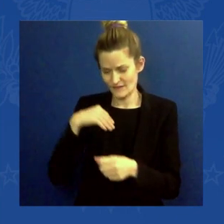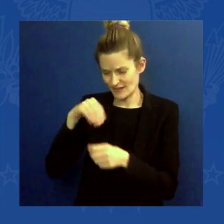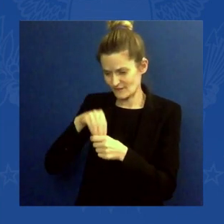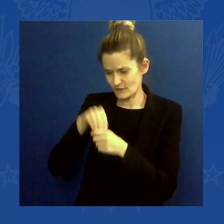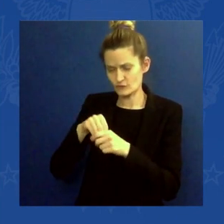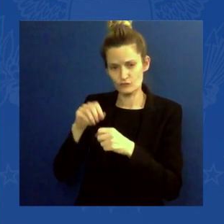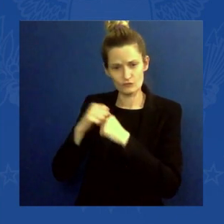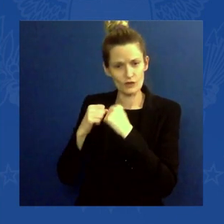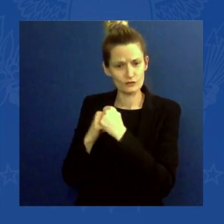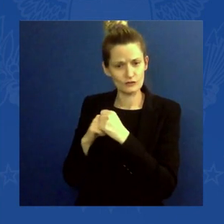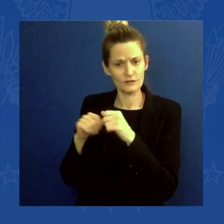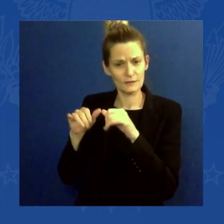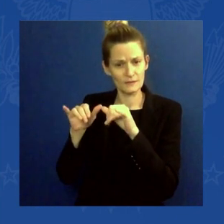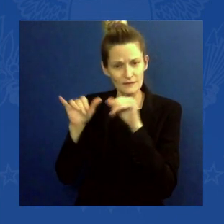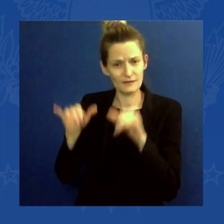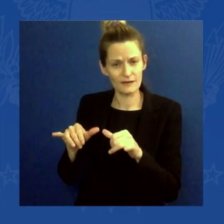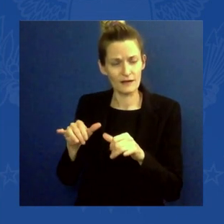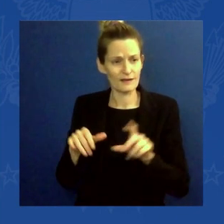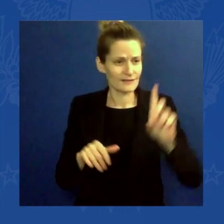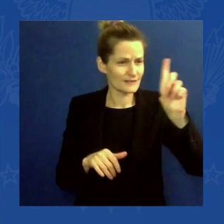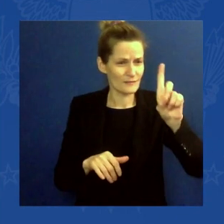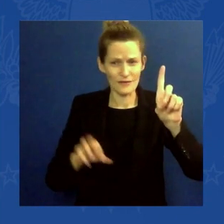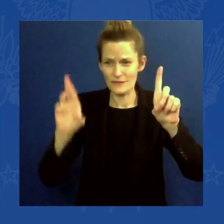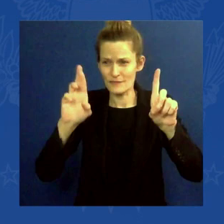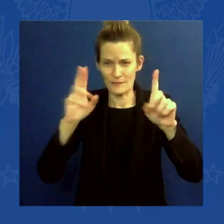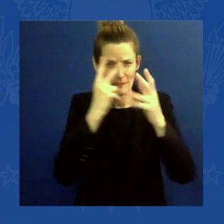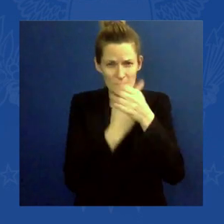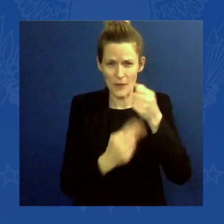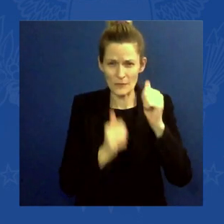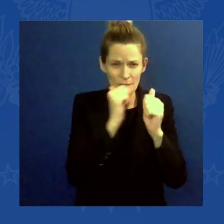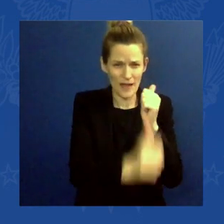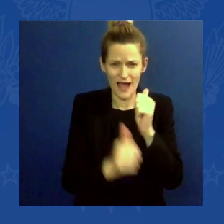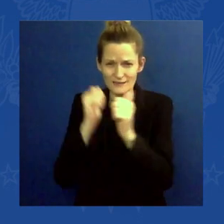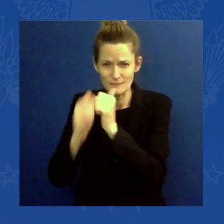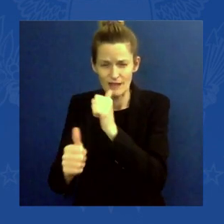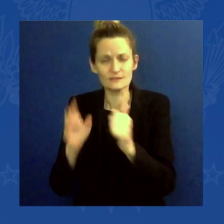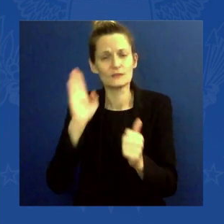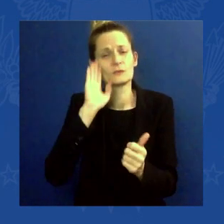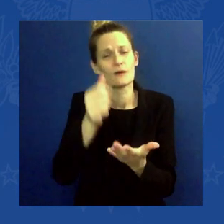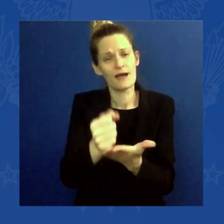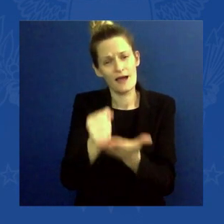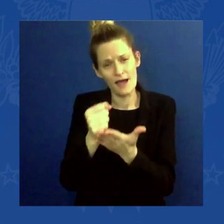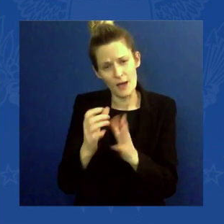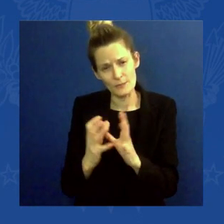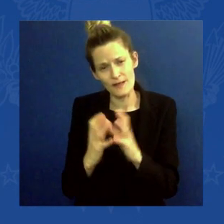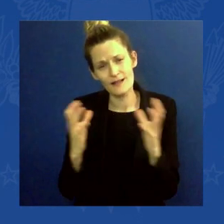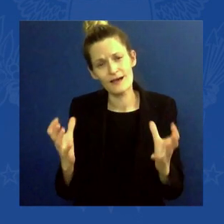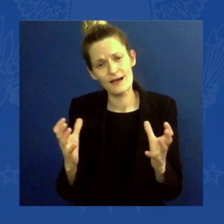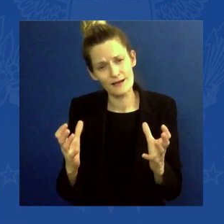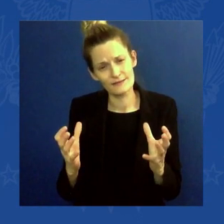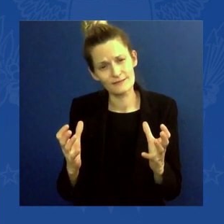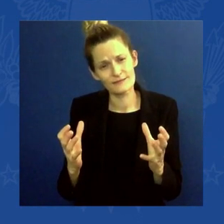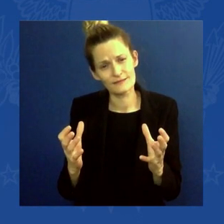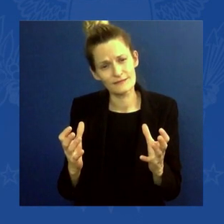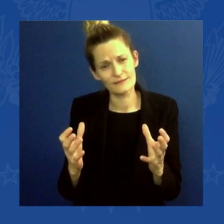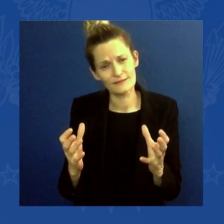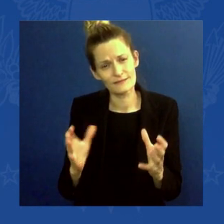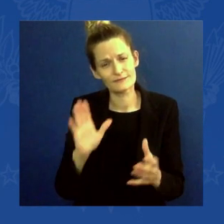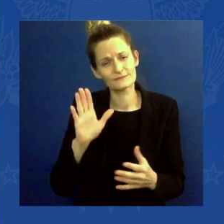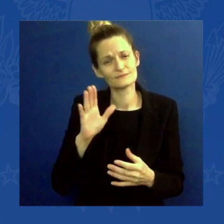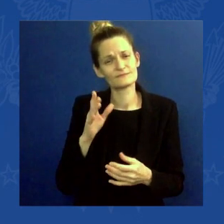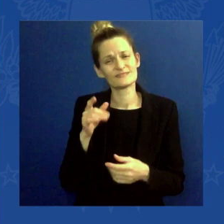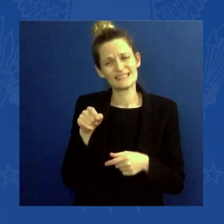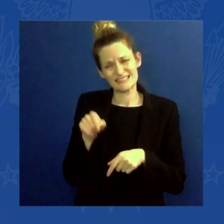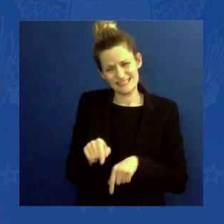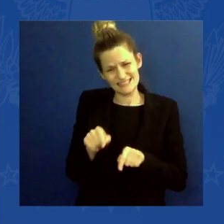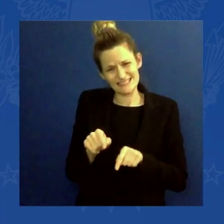And I believe we'll get done the so-called reconciliation bill that has another several trillion dollars in it.